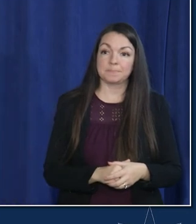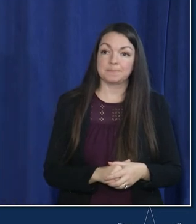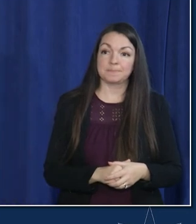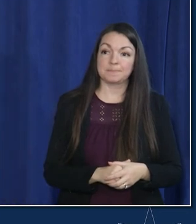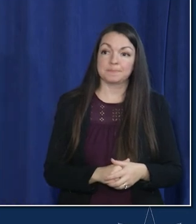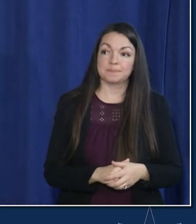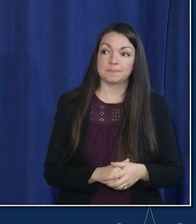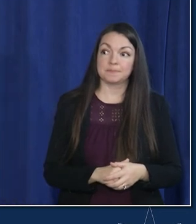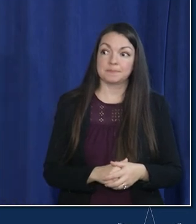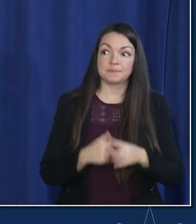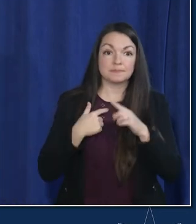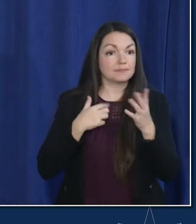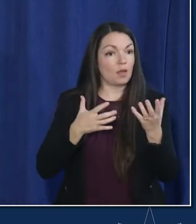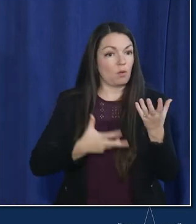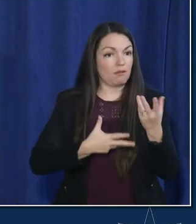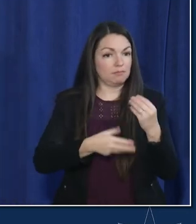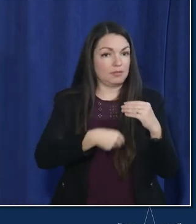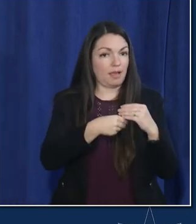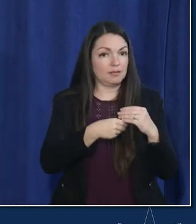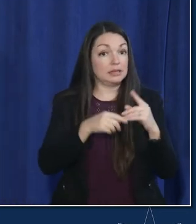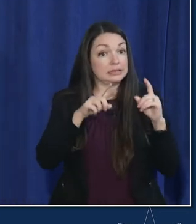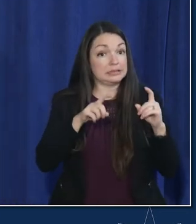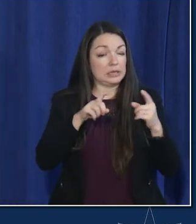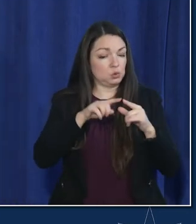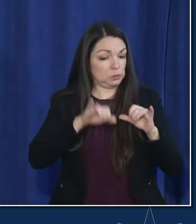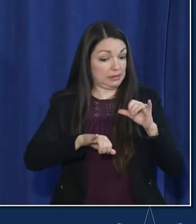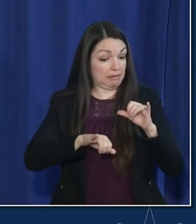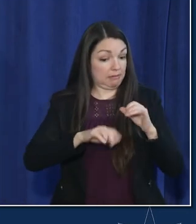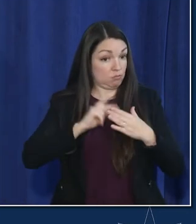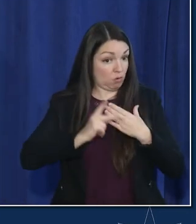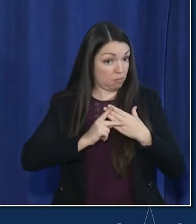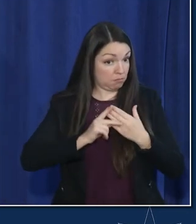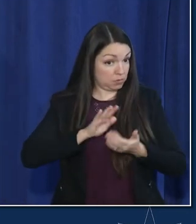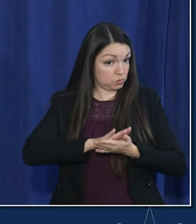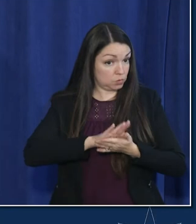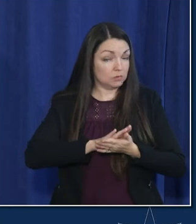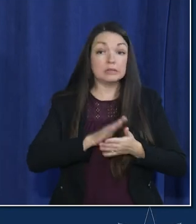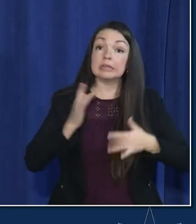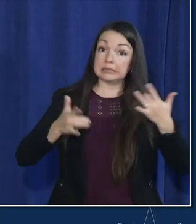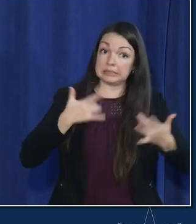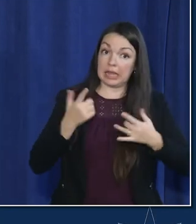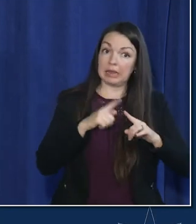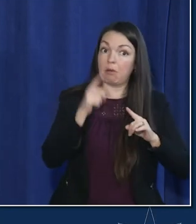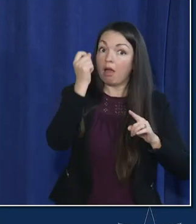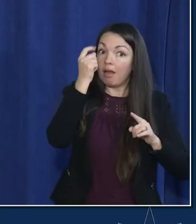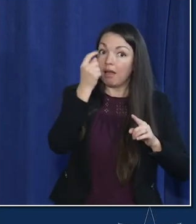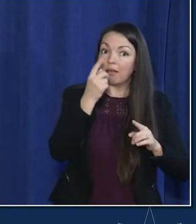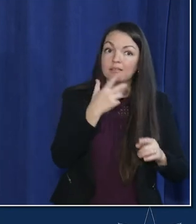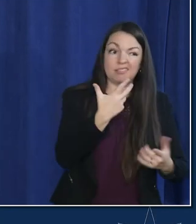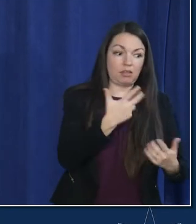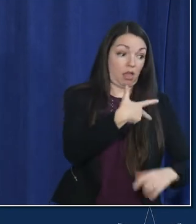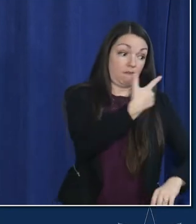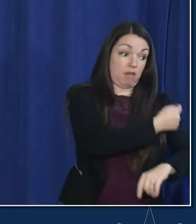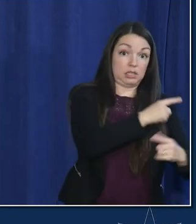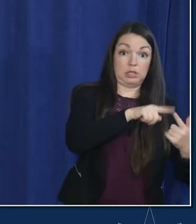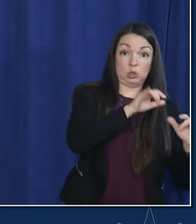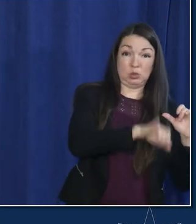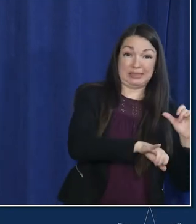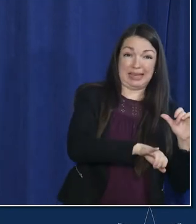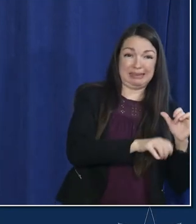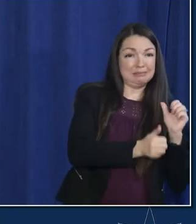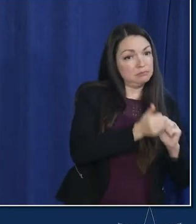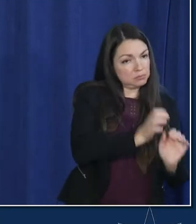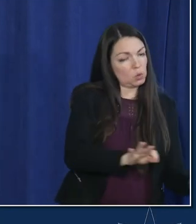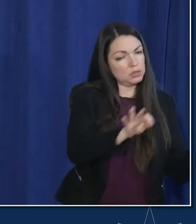and i'll just add to that um test to stay is exciting but i always tell people vaccinate to stay is actually the most